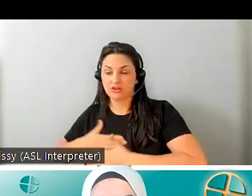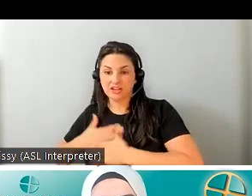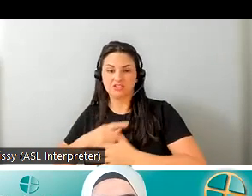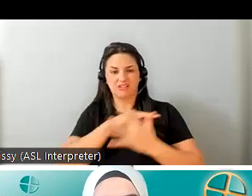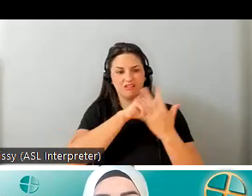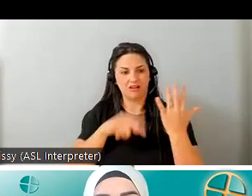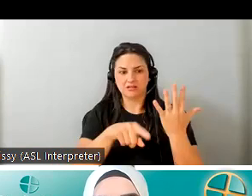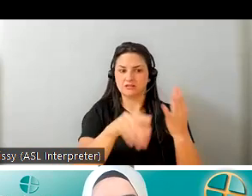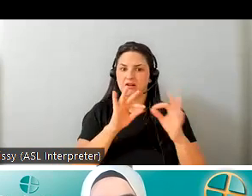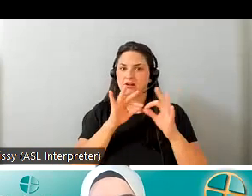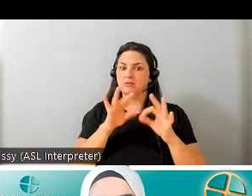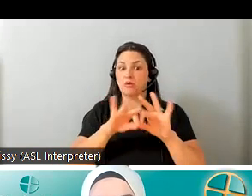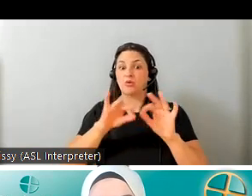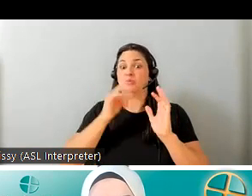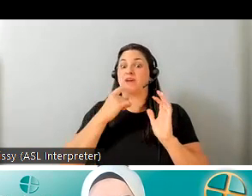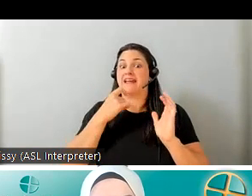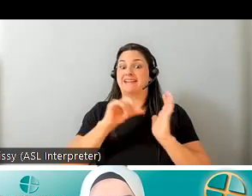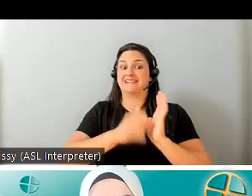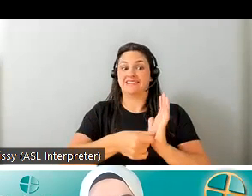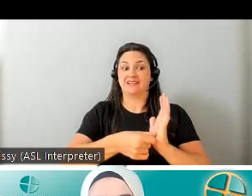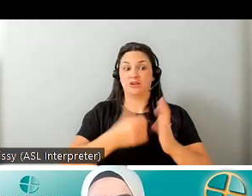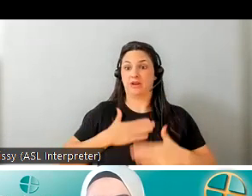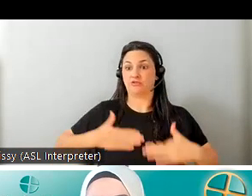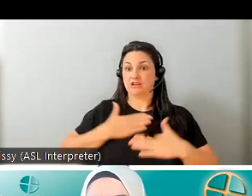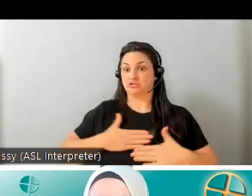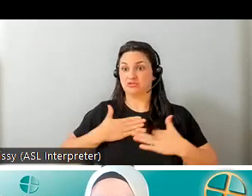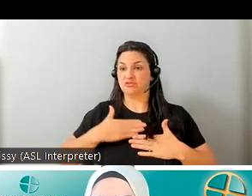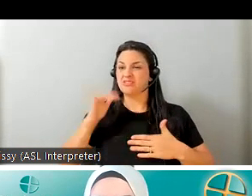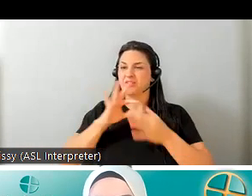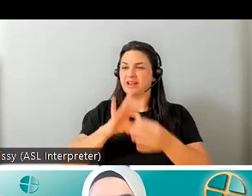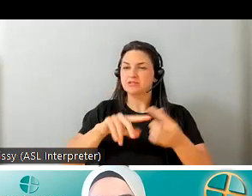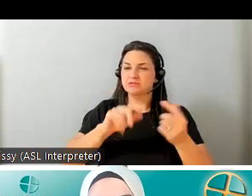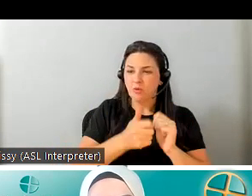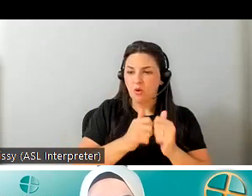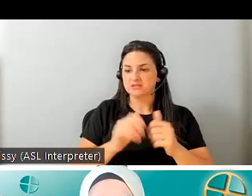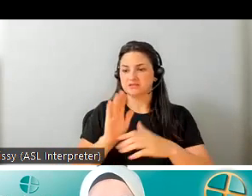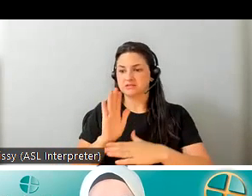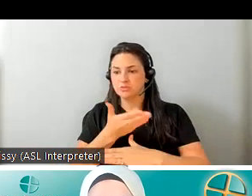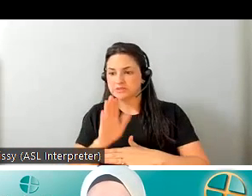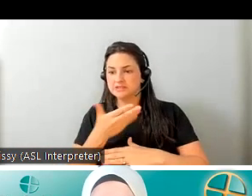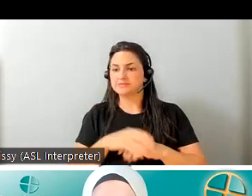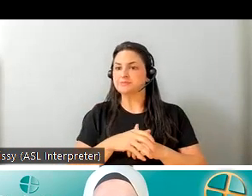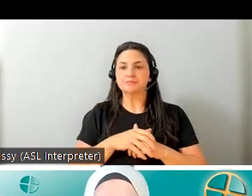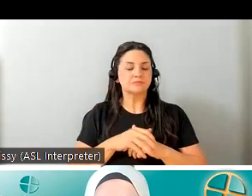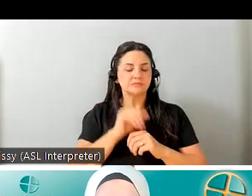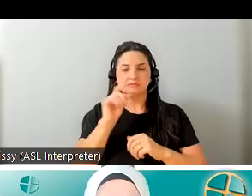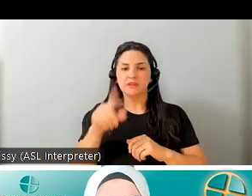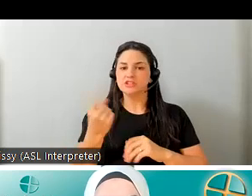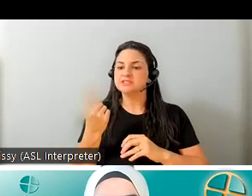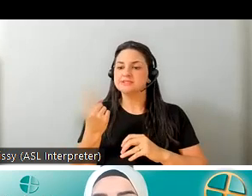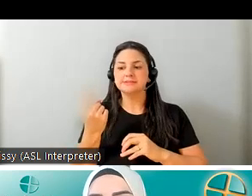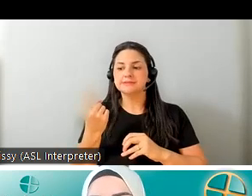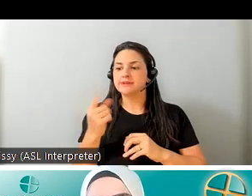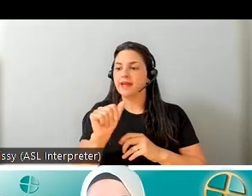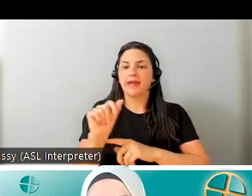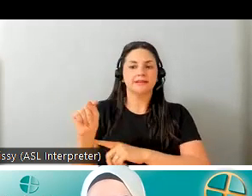important that i highlighted in red recreational so anything in sports music and so it's not just uh assistive